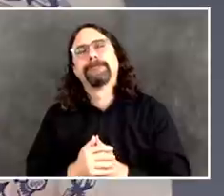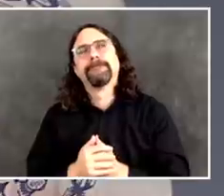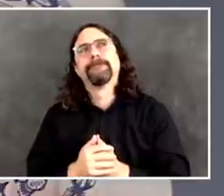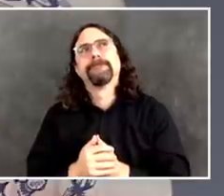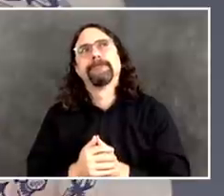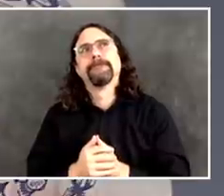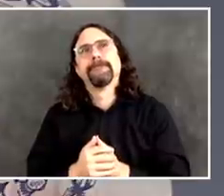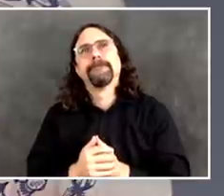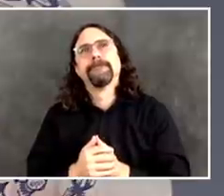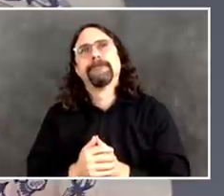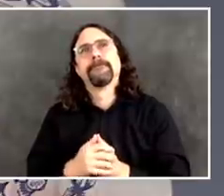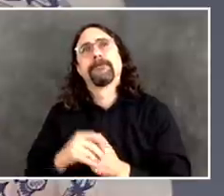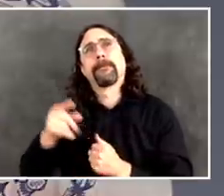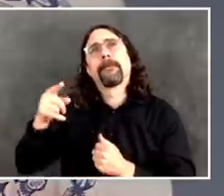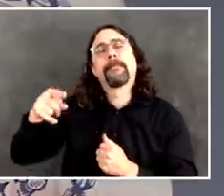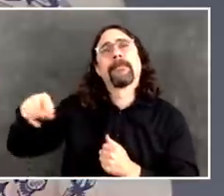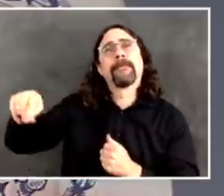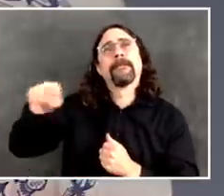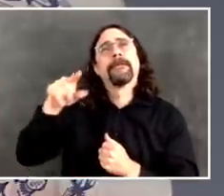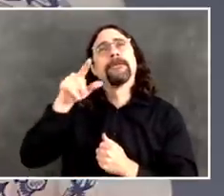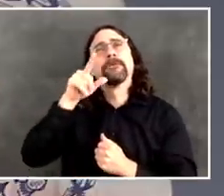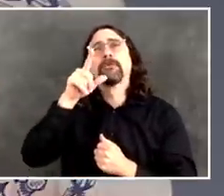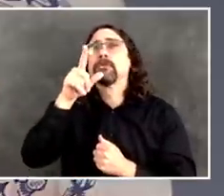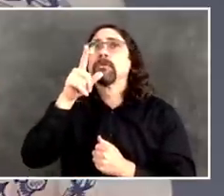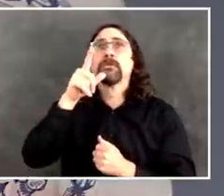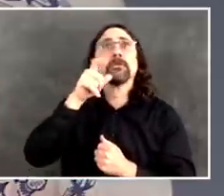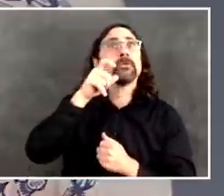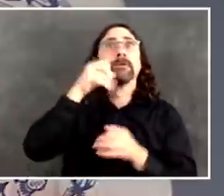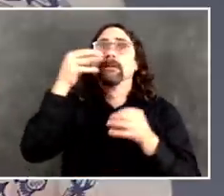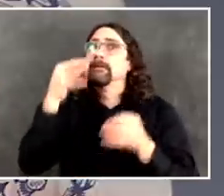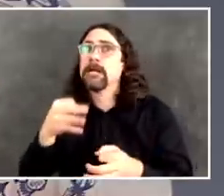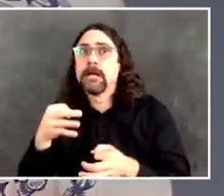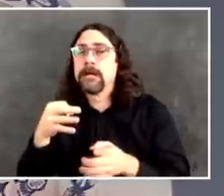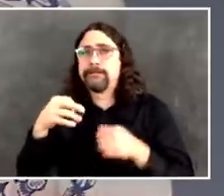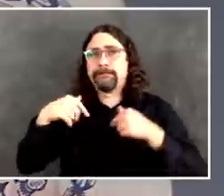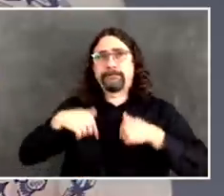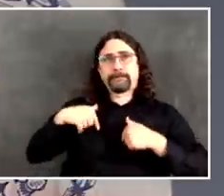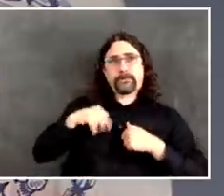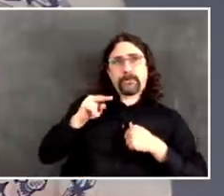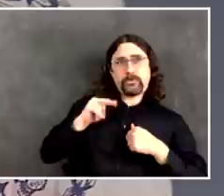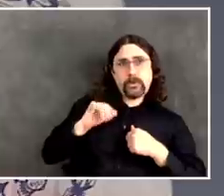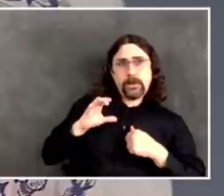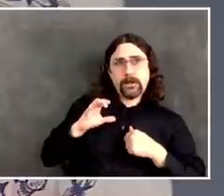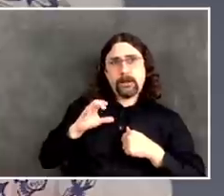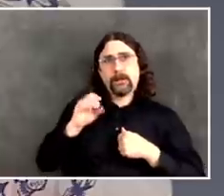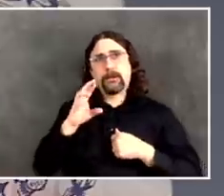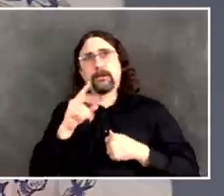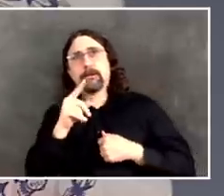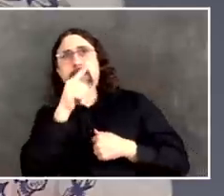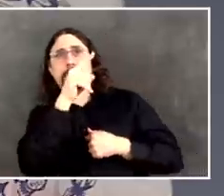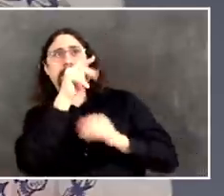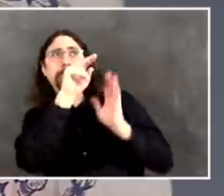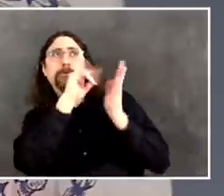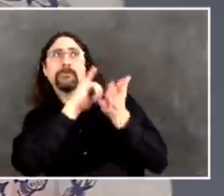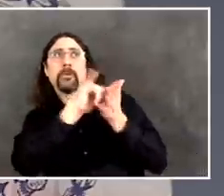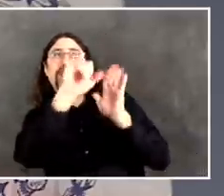less important than the moral imperative to protect our seniors and to protect people in need.